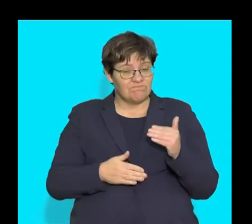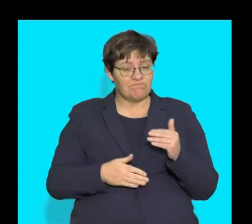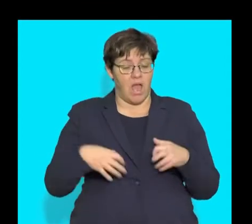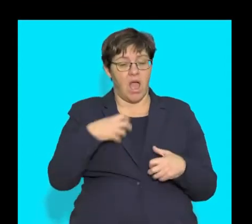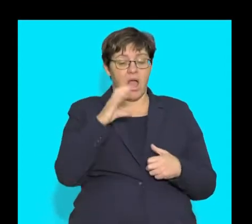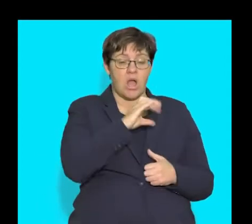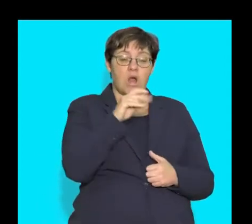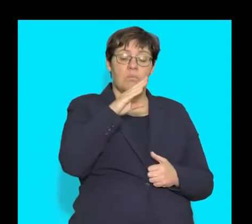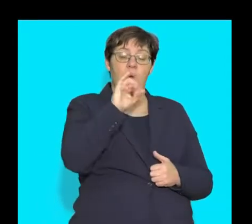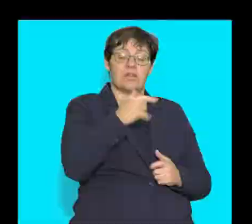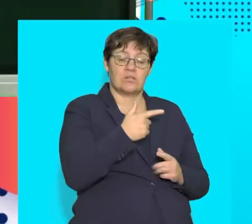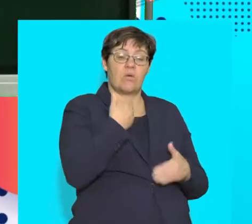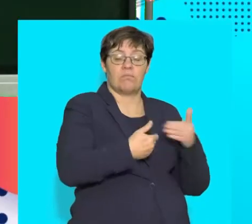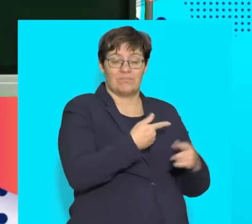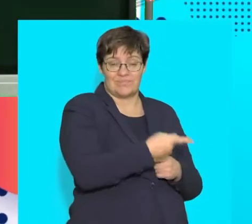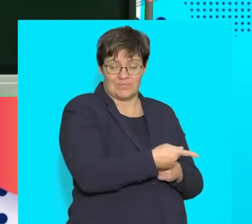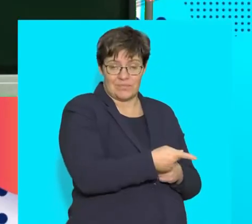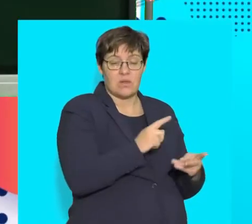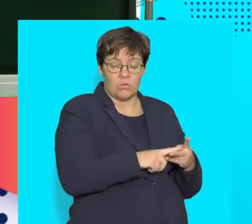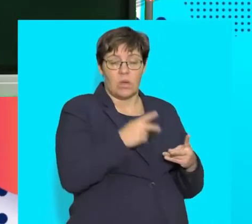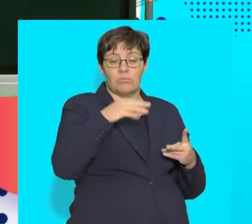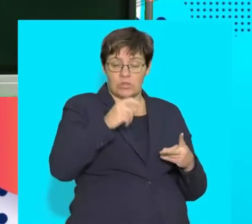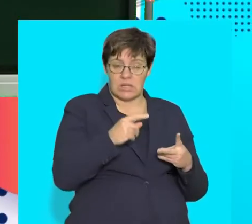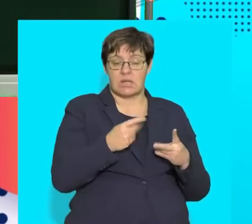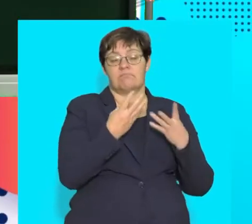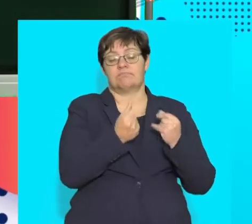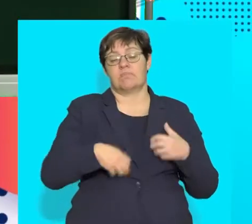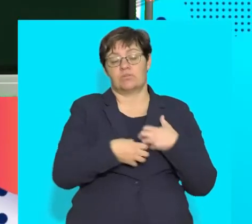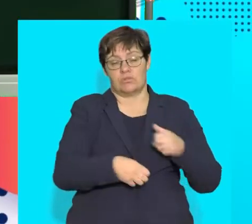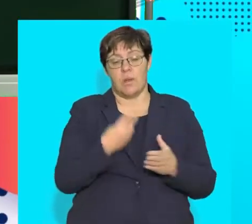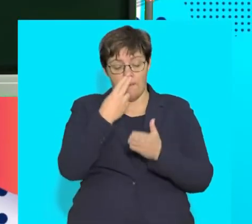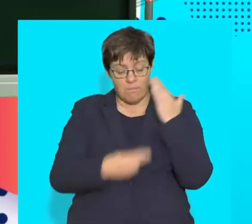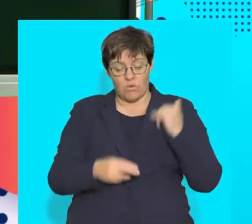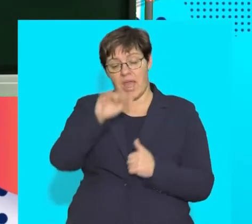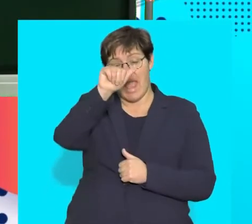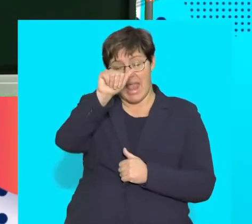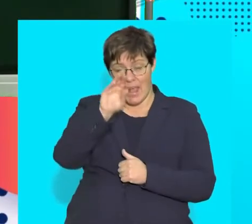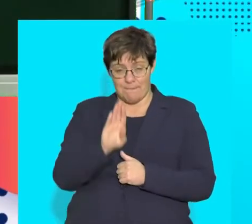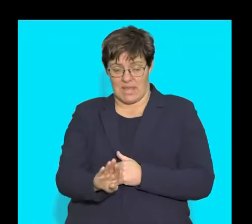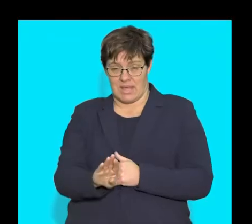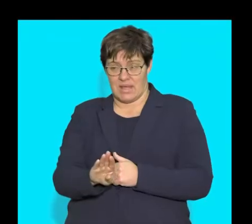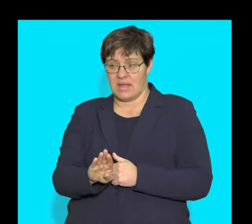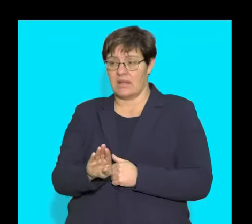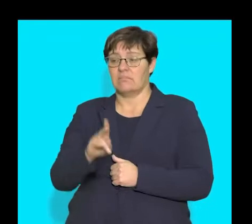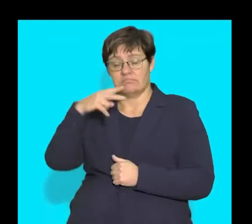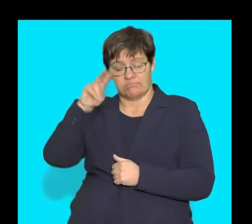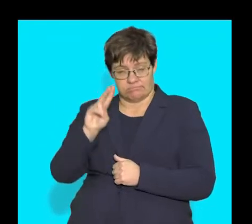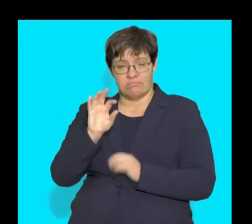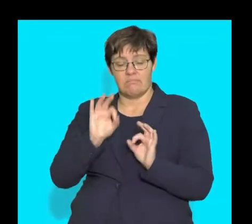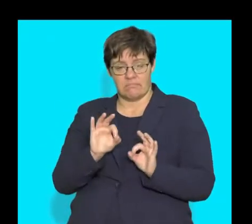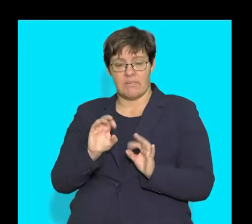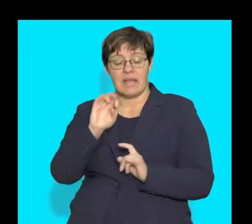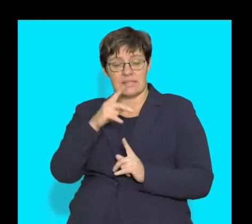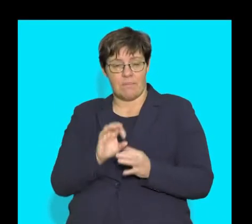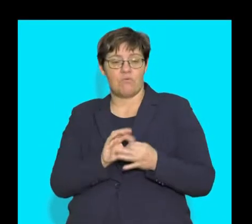the carbohydrate digestion as well as completing protein digestion. So both A and B are